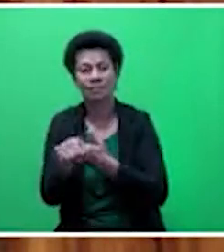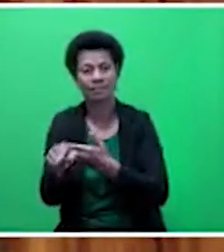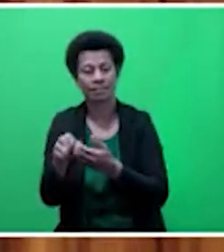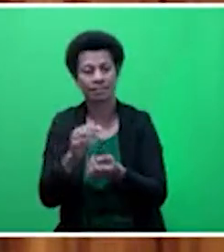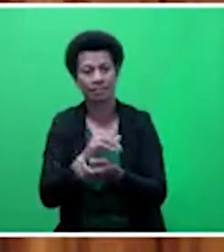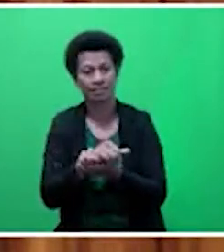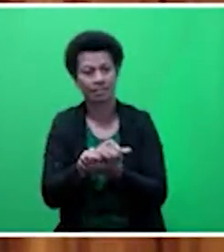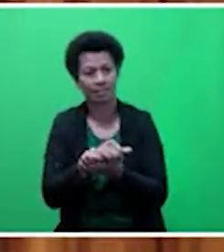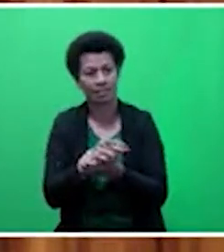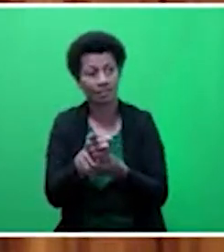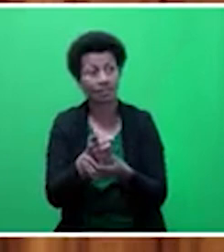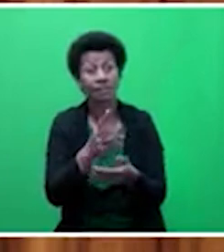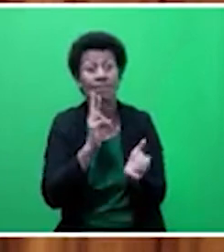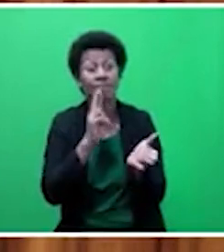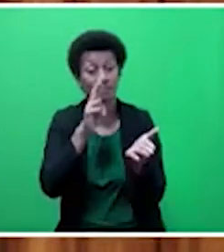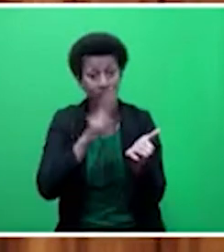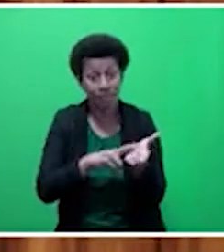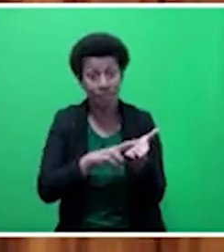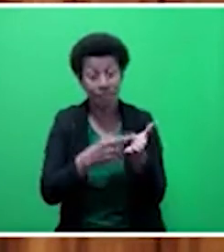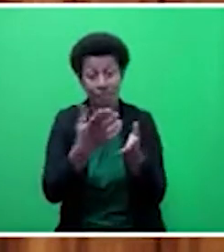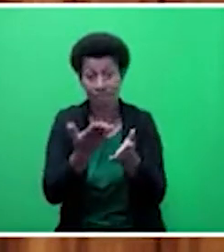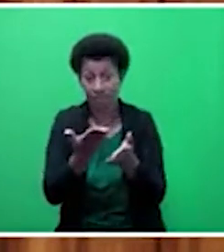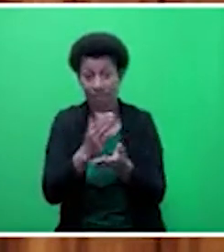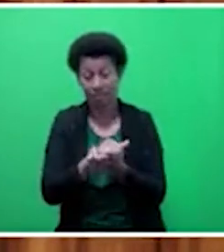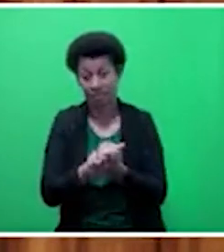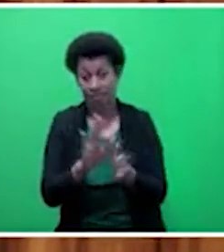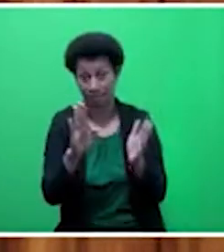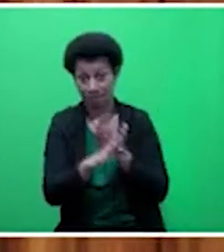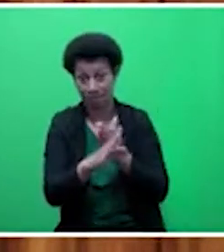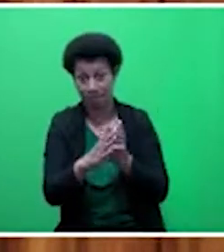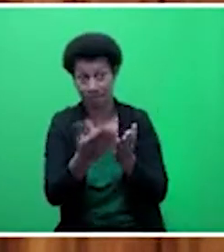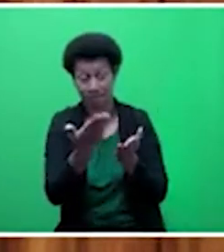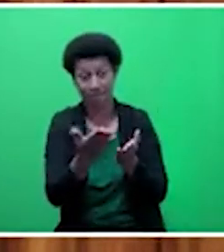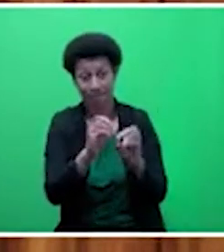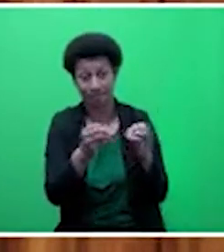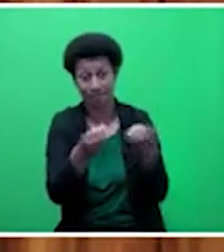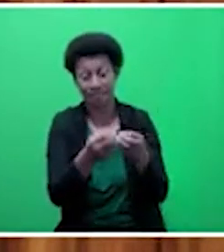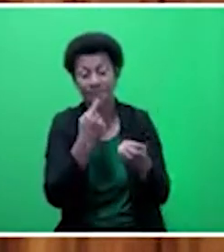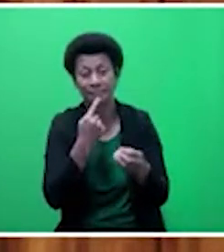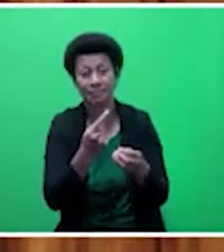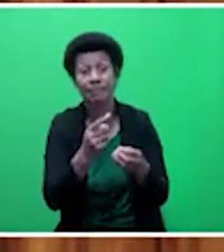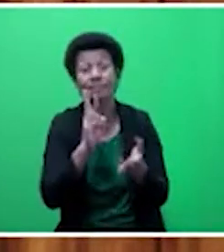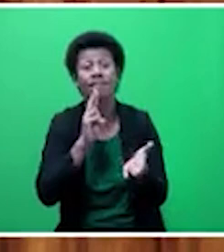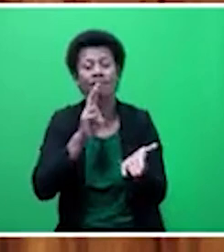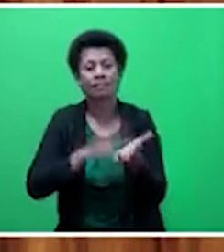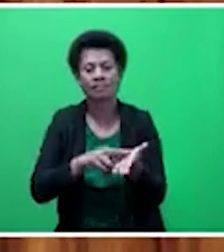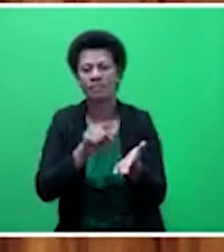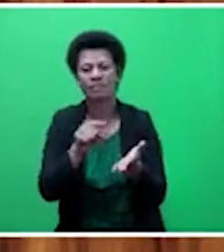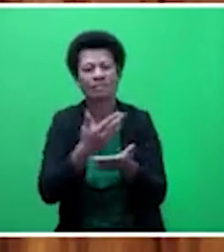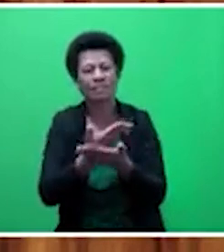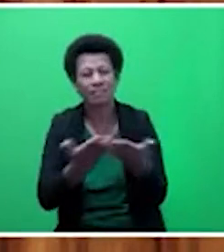the private sector diagnostic report actually talks about how inefficient,